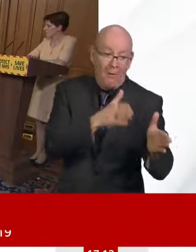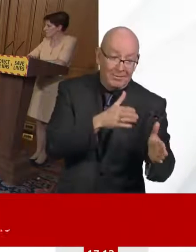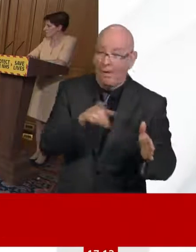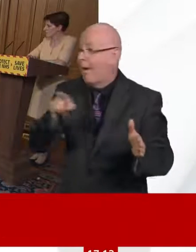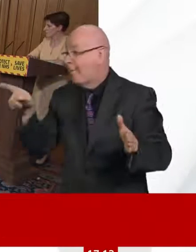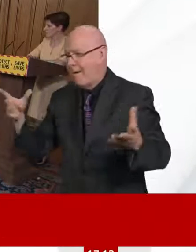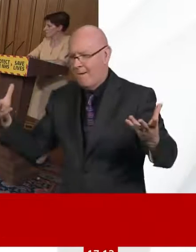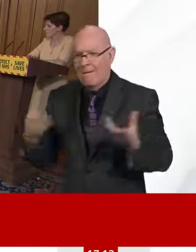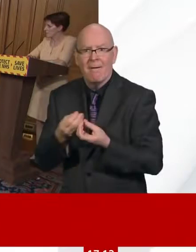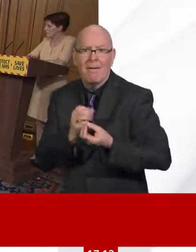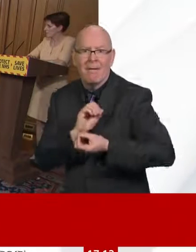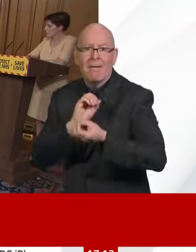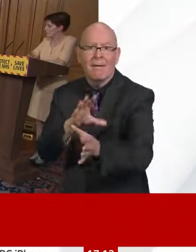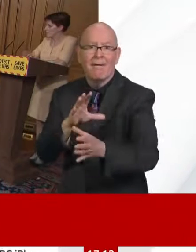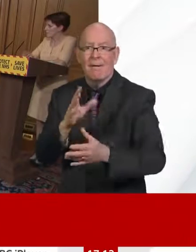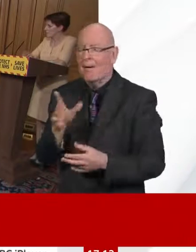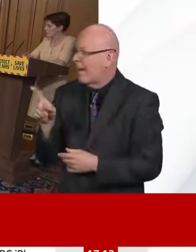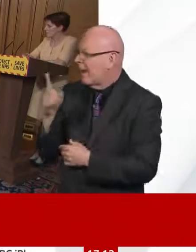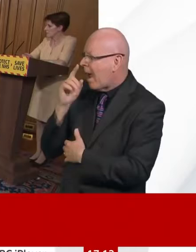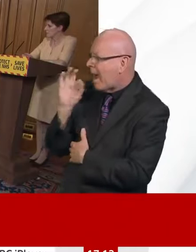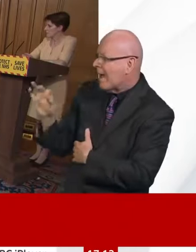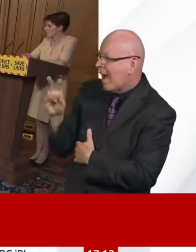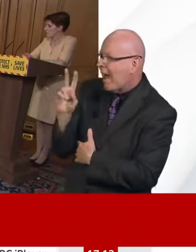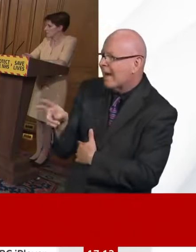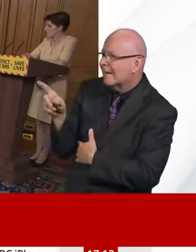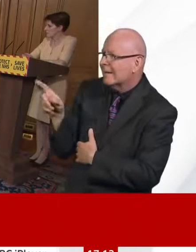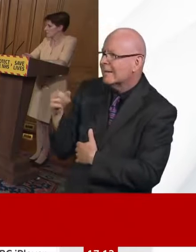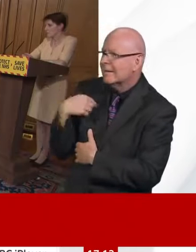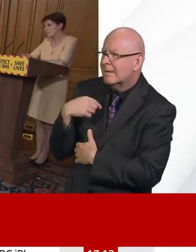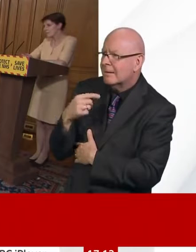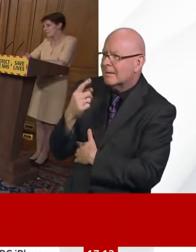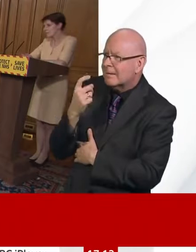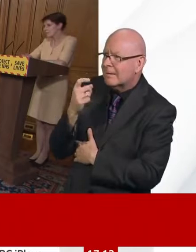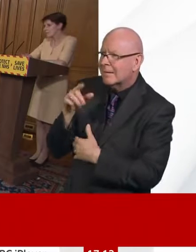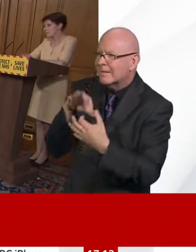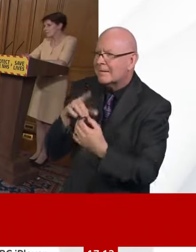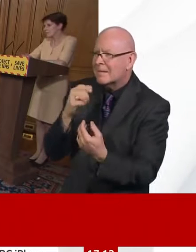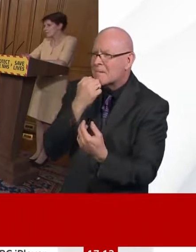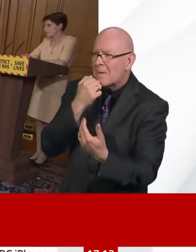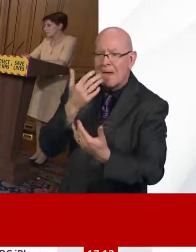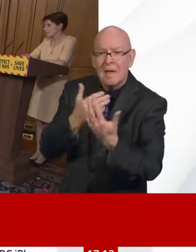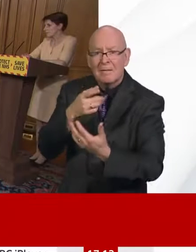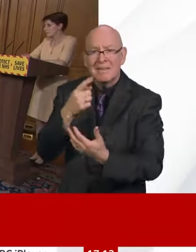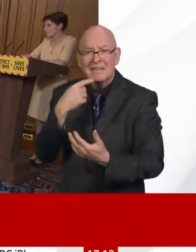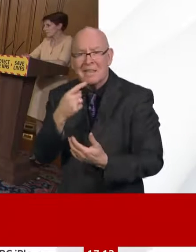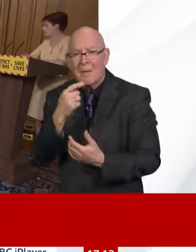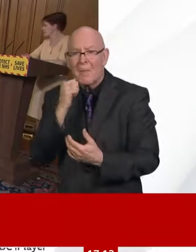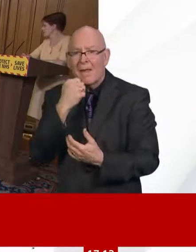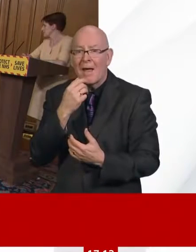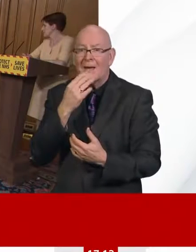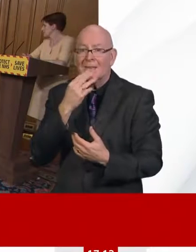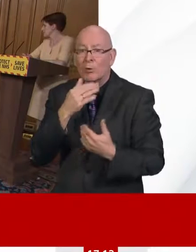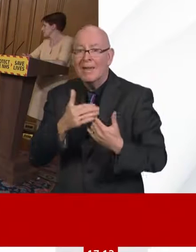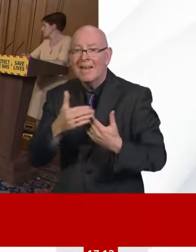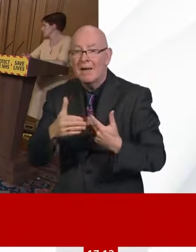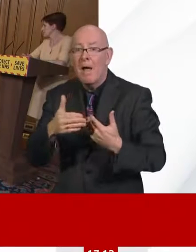government or future governments choices. Do you really think that we could just shake this off within a few months from the economy? Well, think there's two